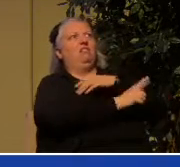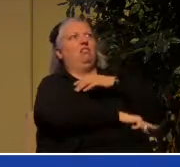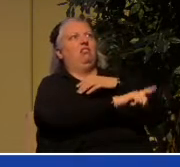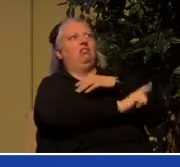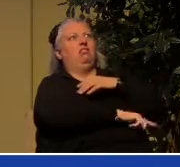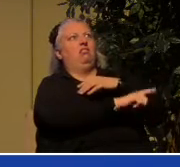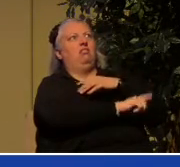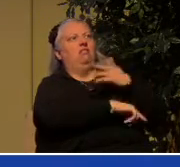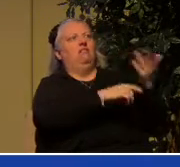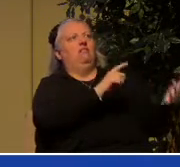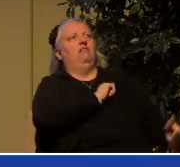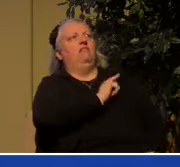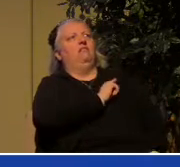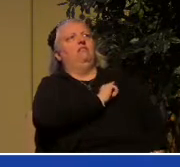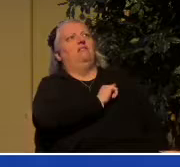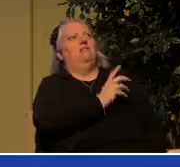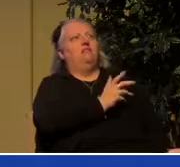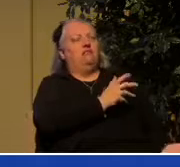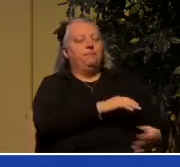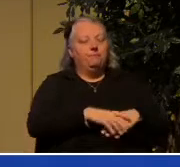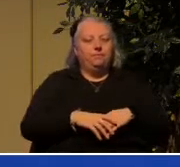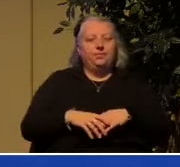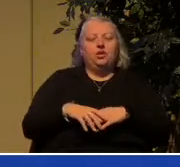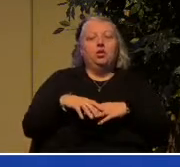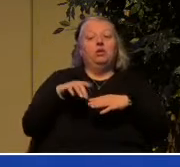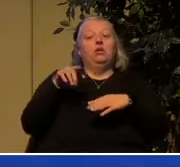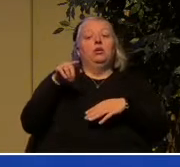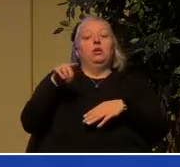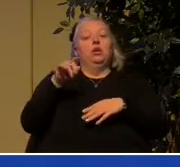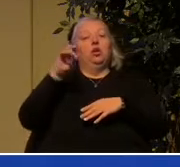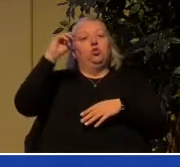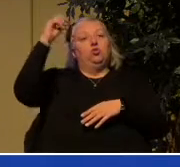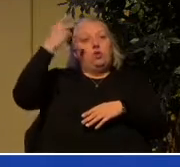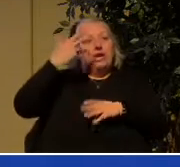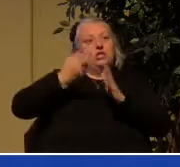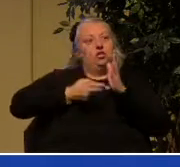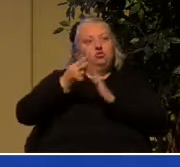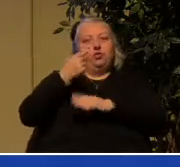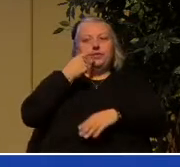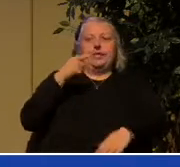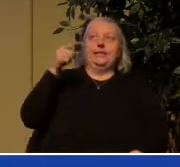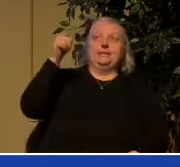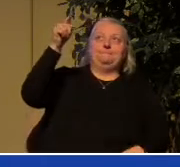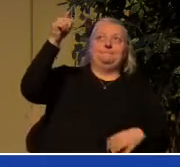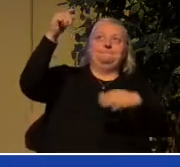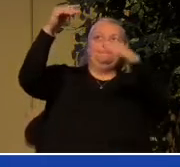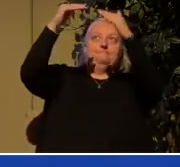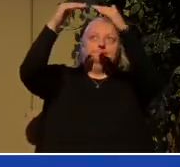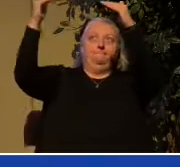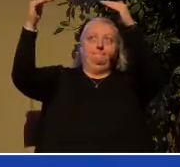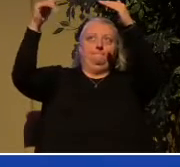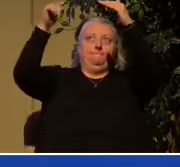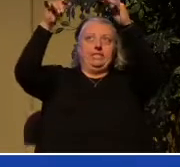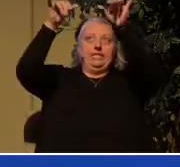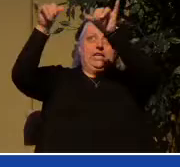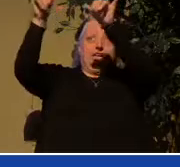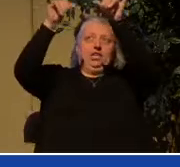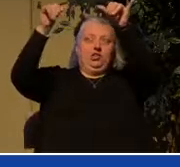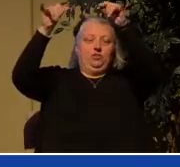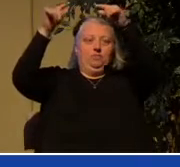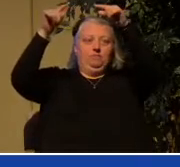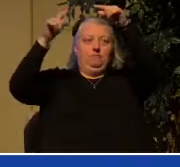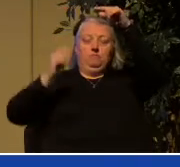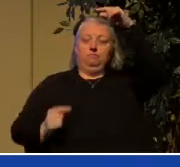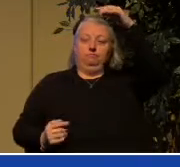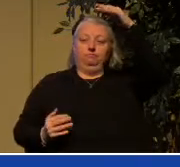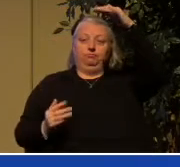standard and you'll never reach it on your own but Jesus has already reached it for you and he